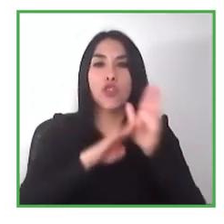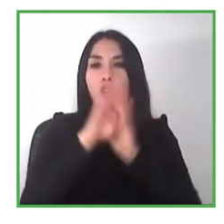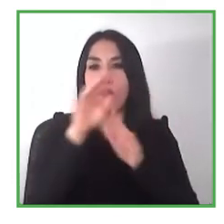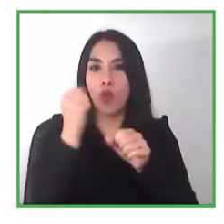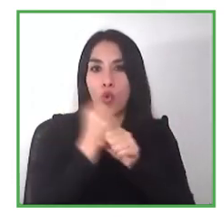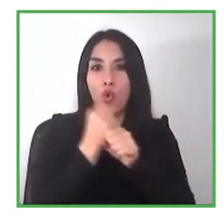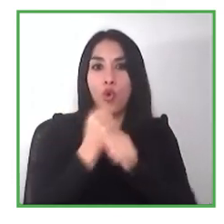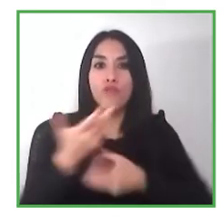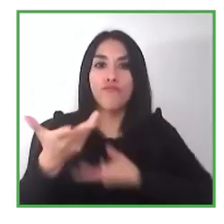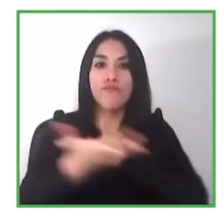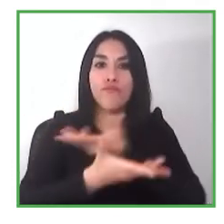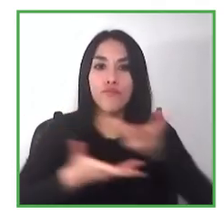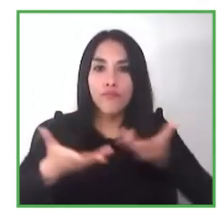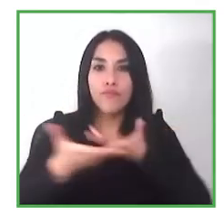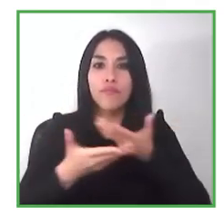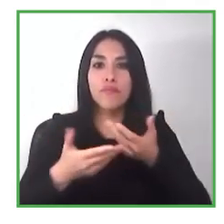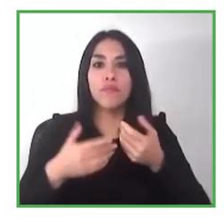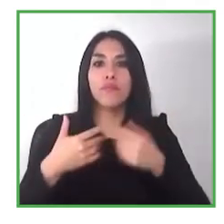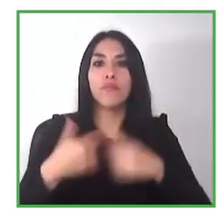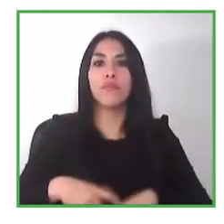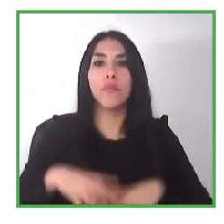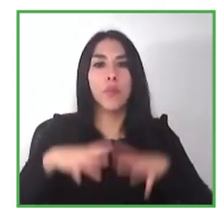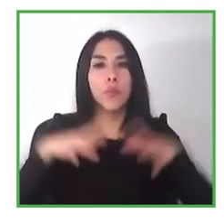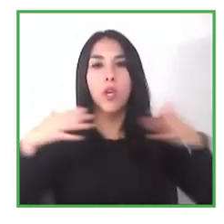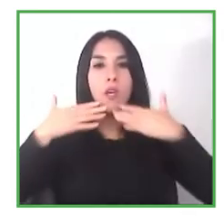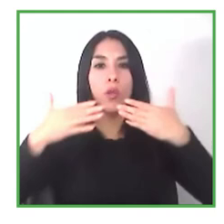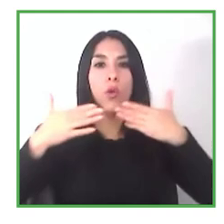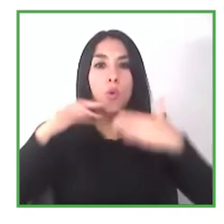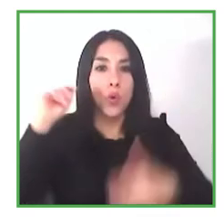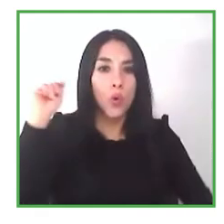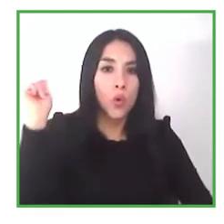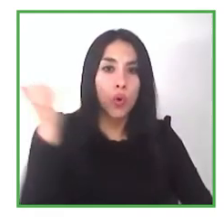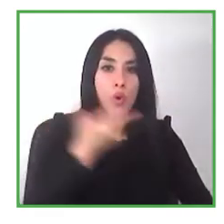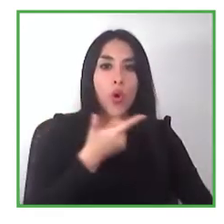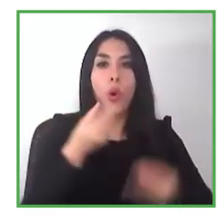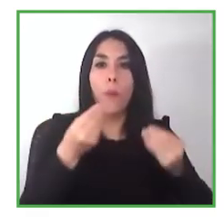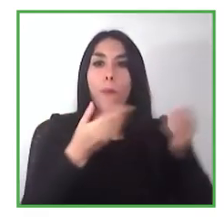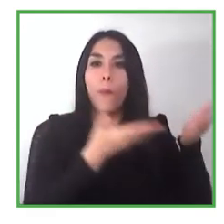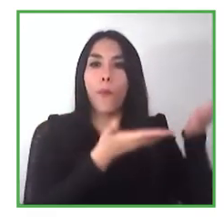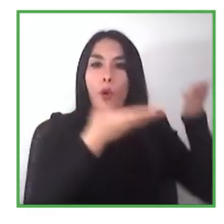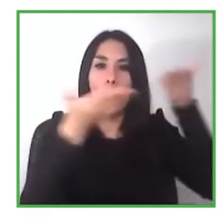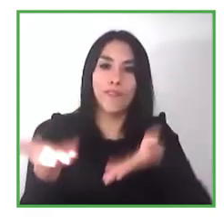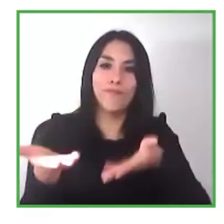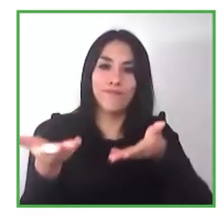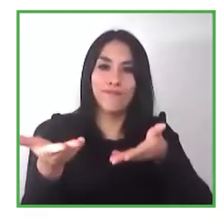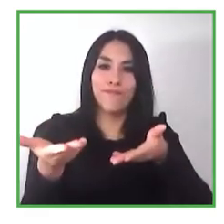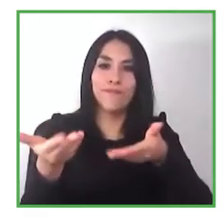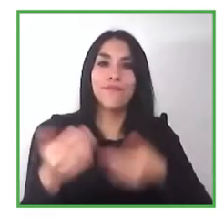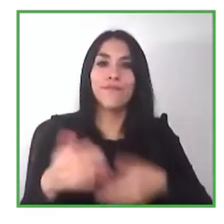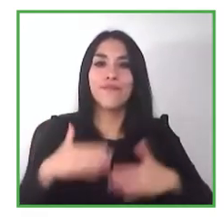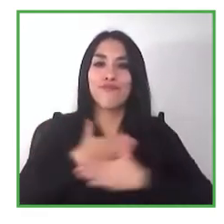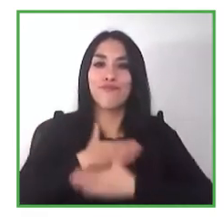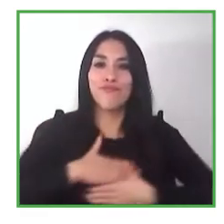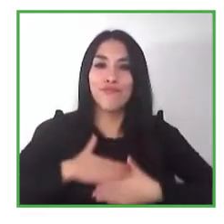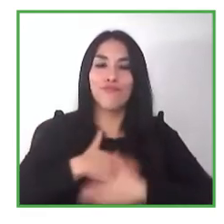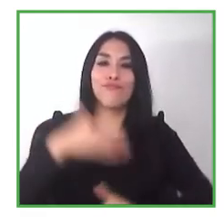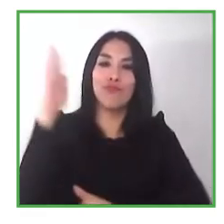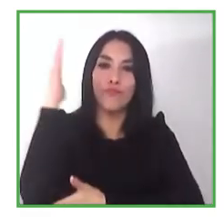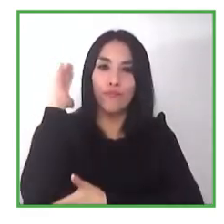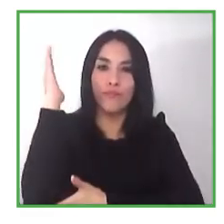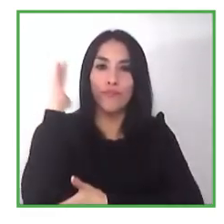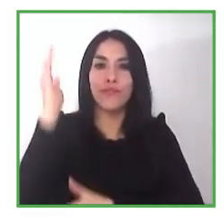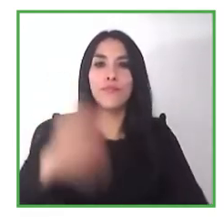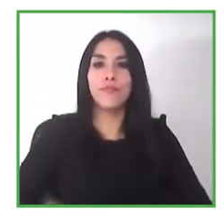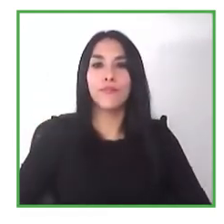platforms so thank you very much thank want to invite you to keep enjoying these conferences and there are very interesting